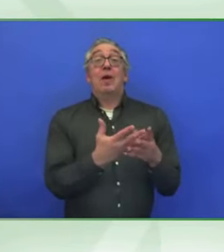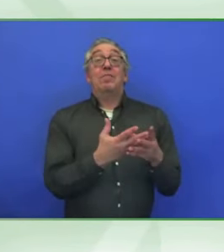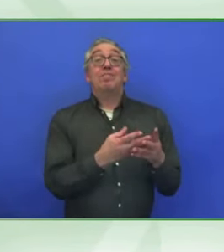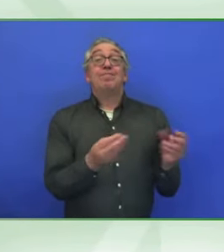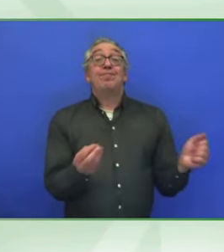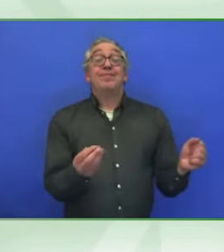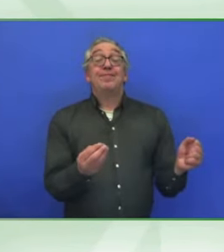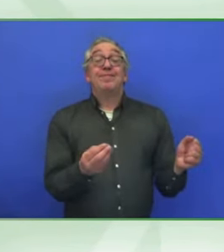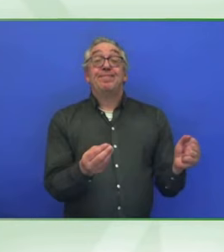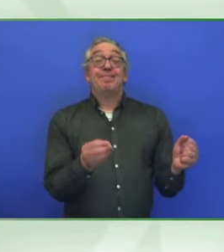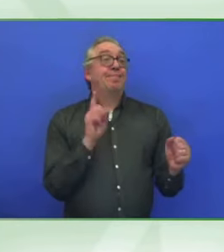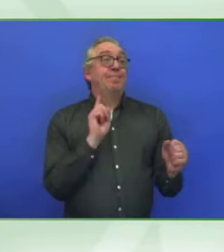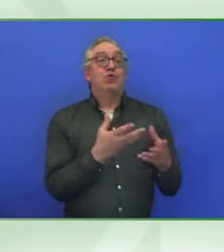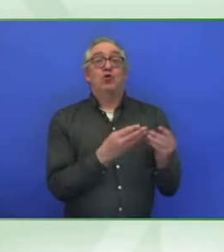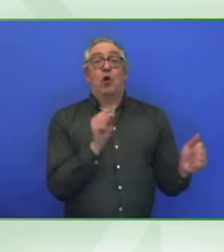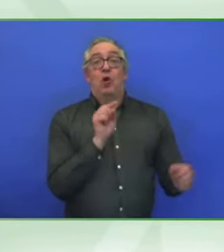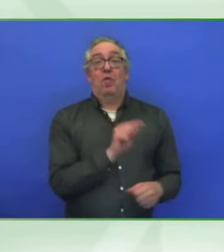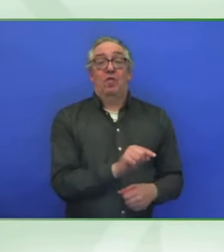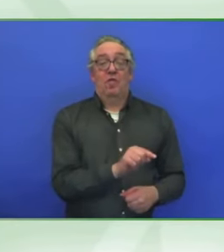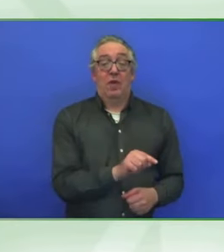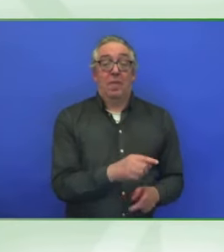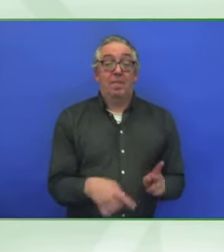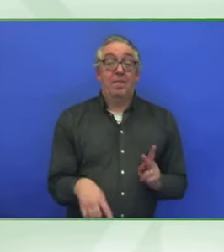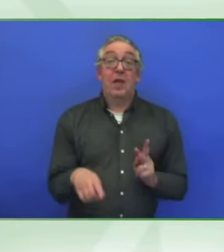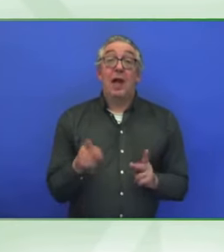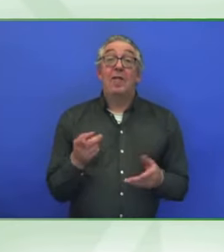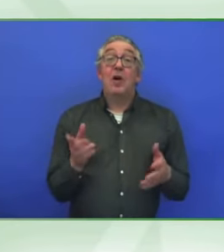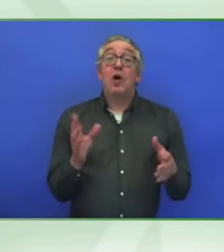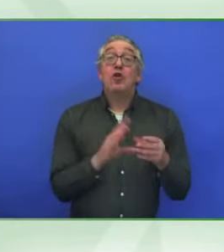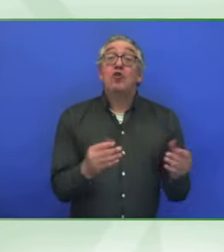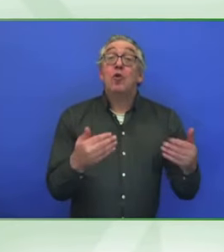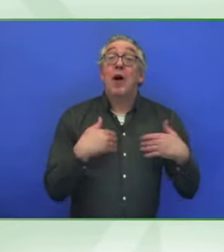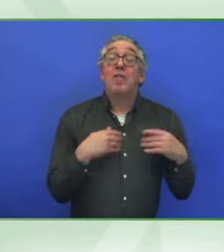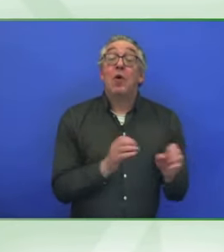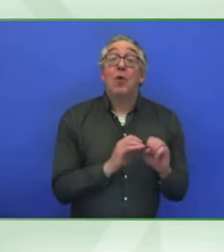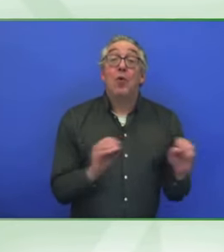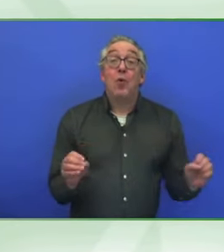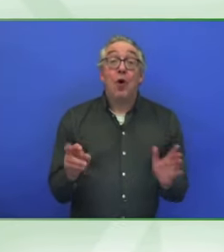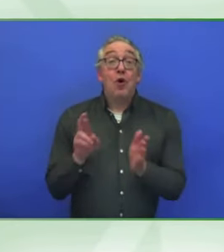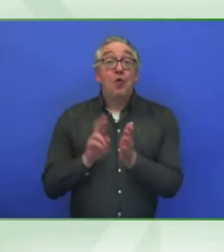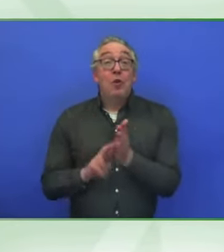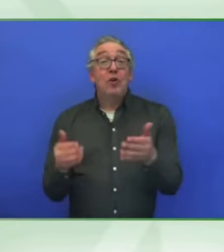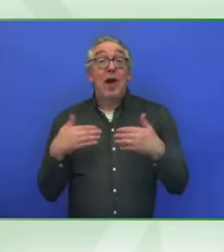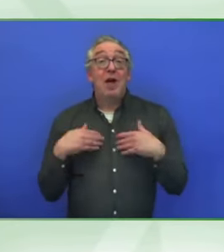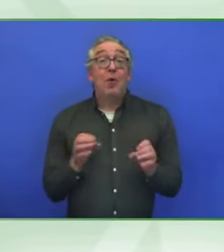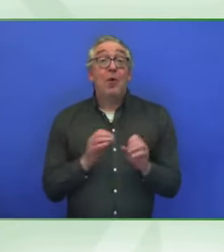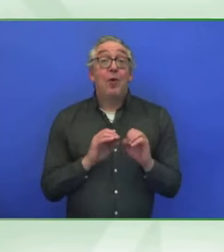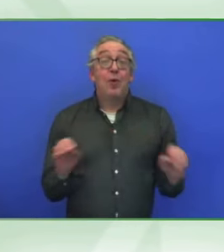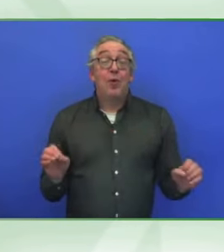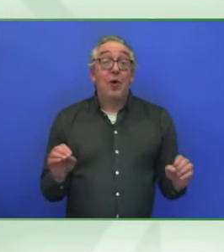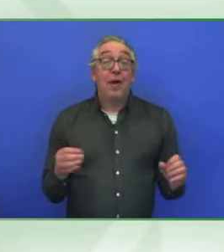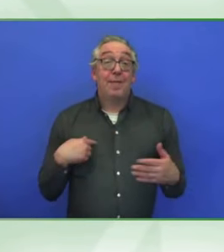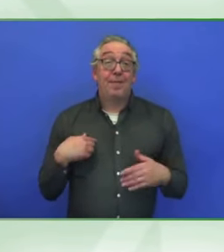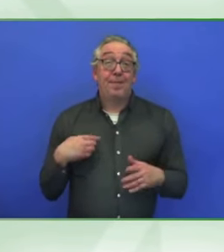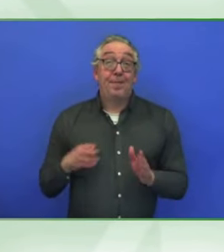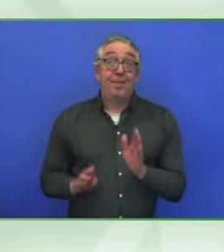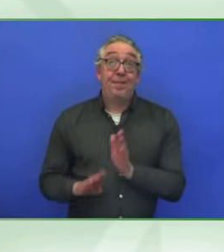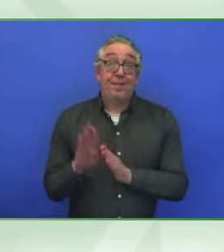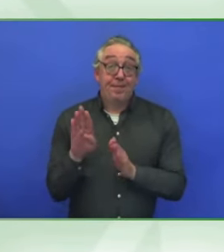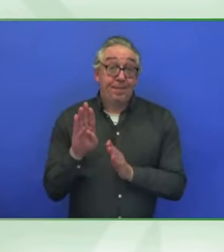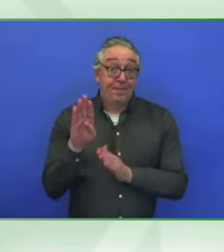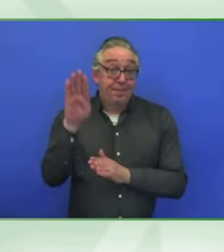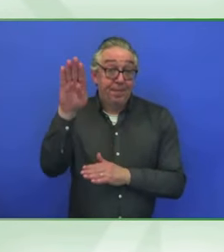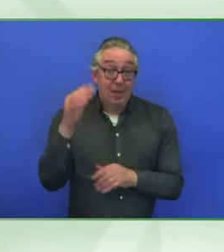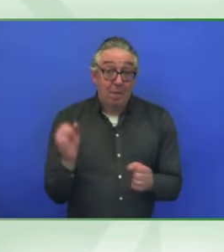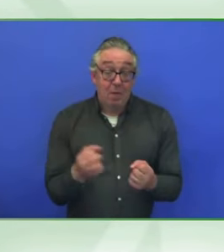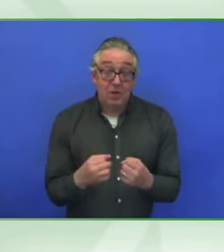important without the data and without the research, we are never going to move this forward. Because we were in the pandemic to the lady